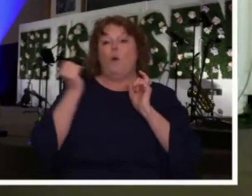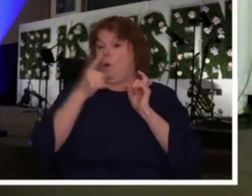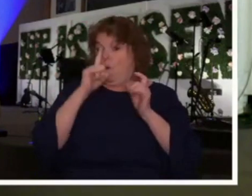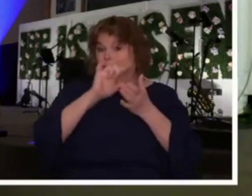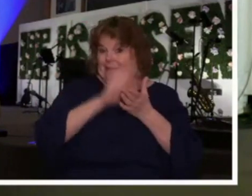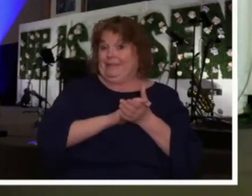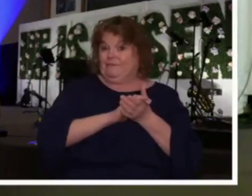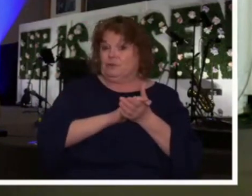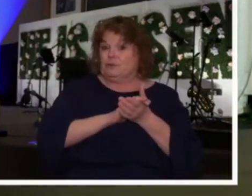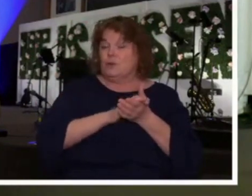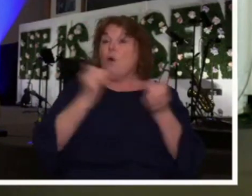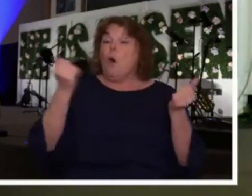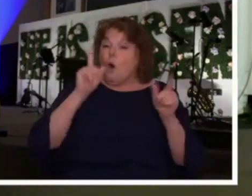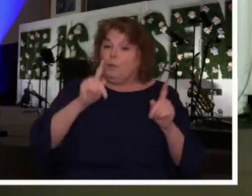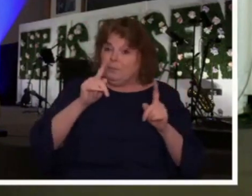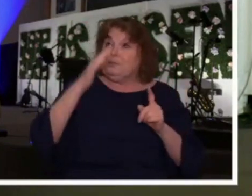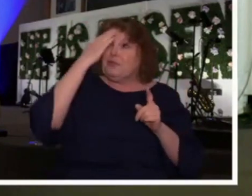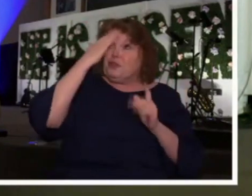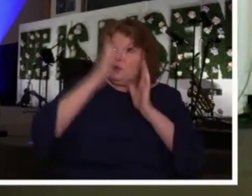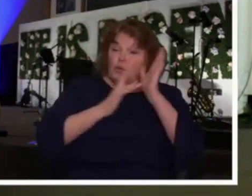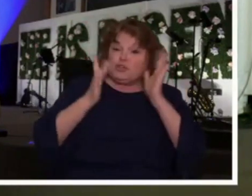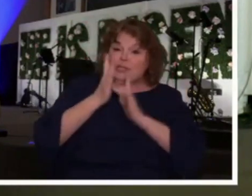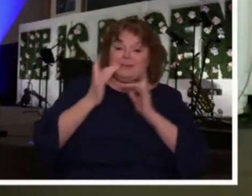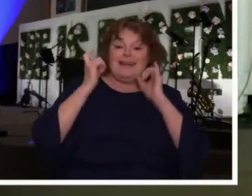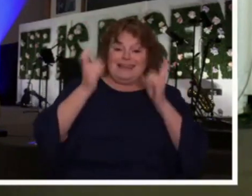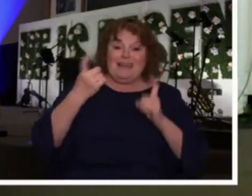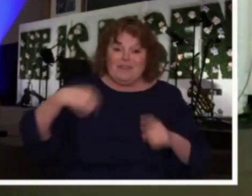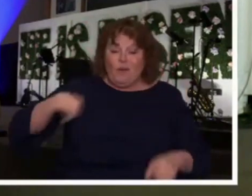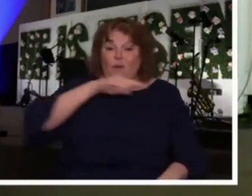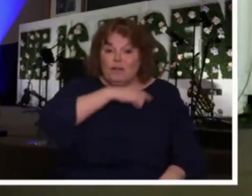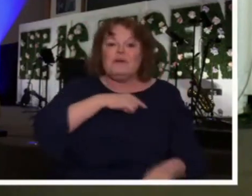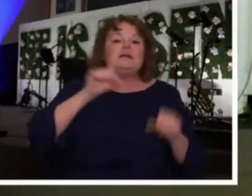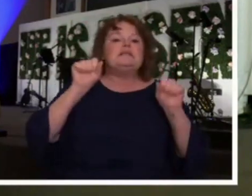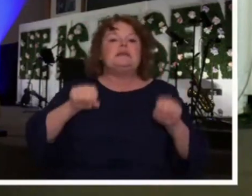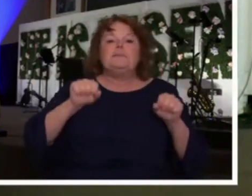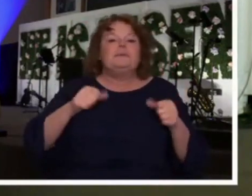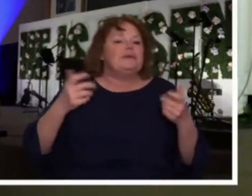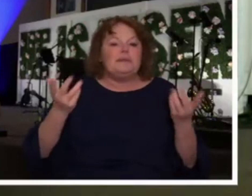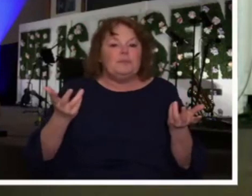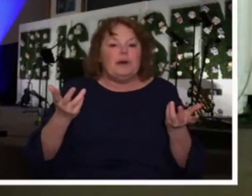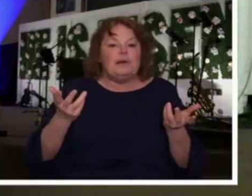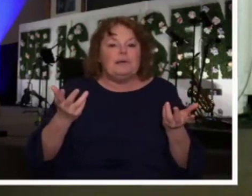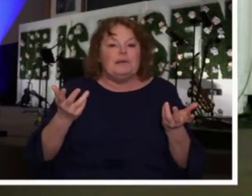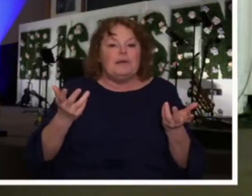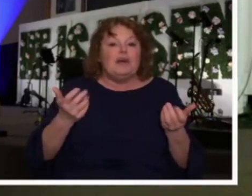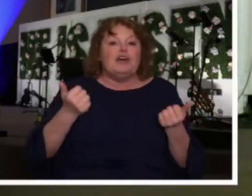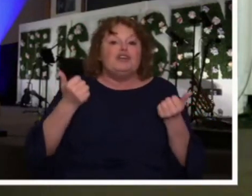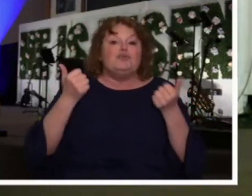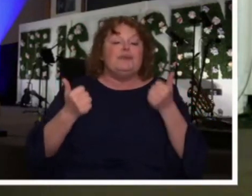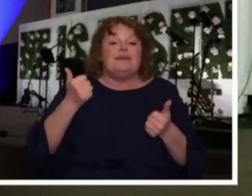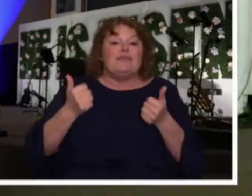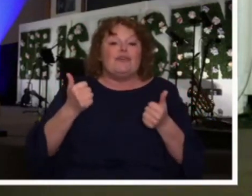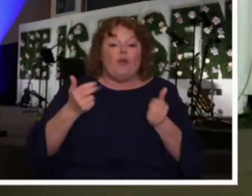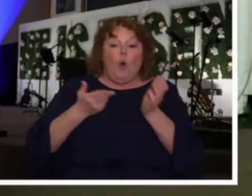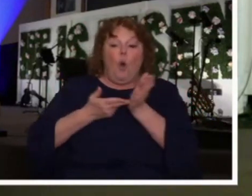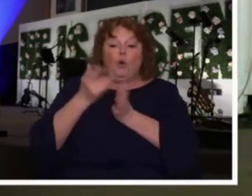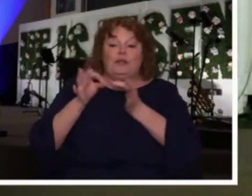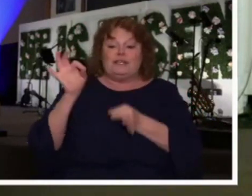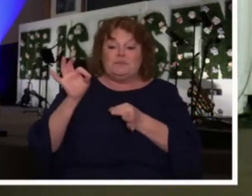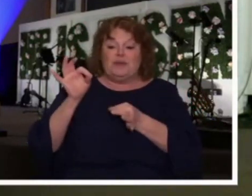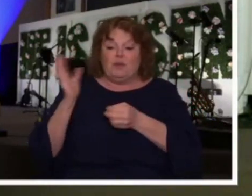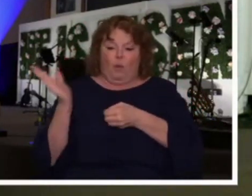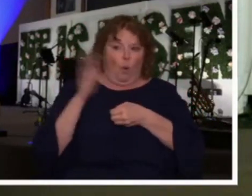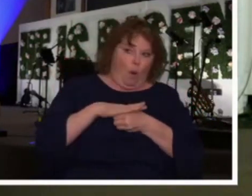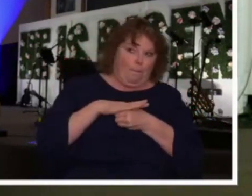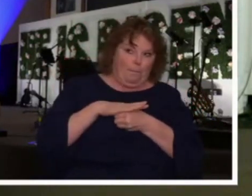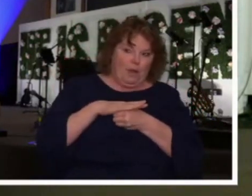each and every one of us that know Jesus as Savior, the ability to either restrict or release